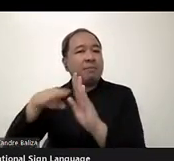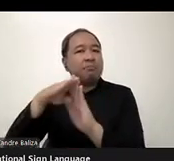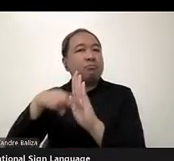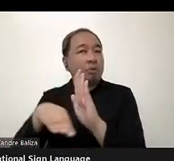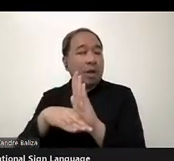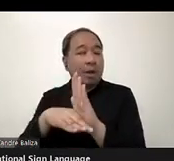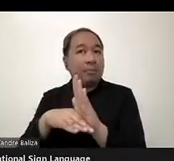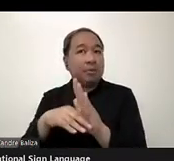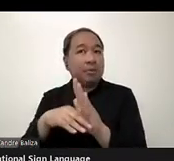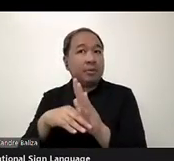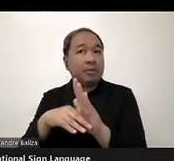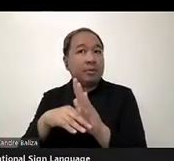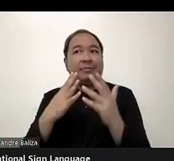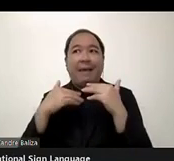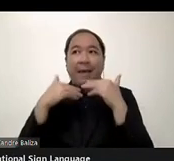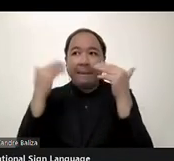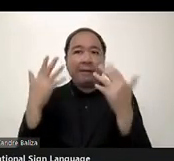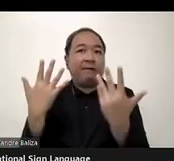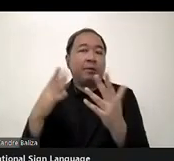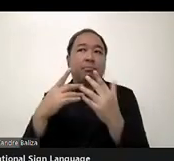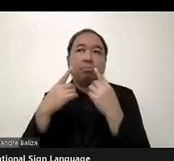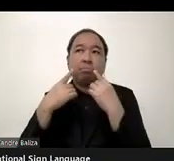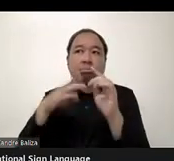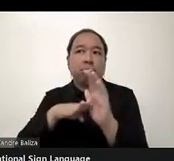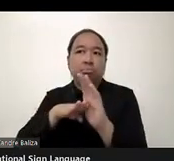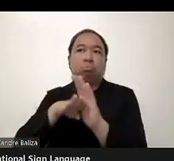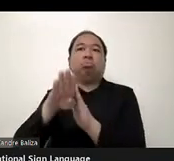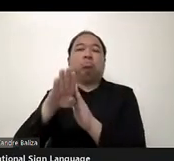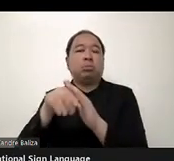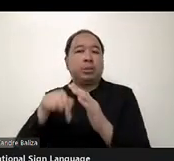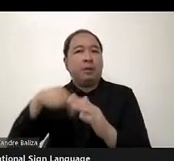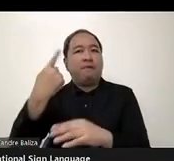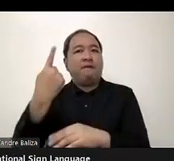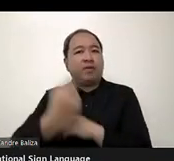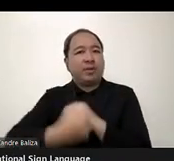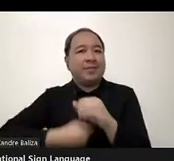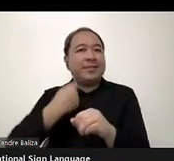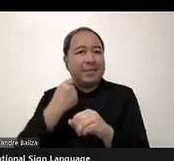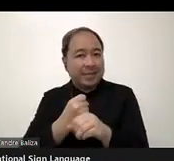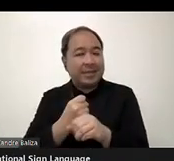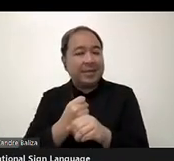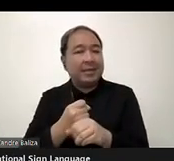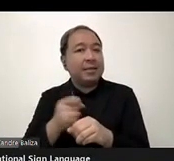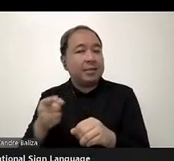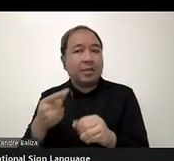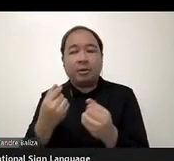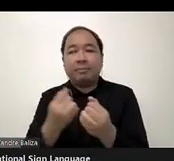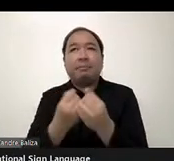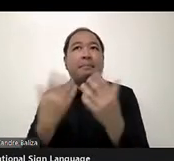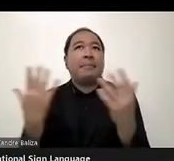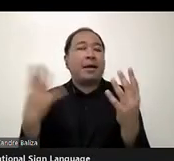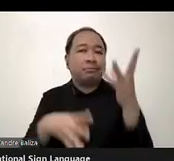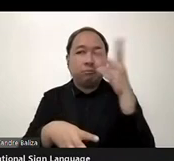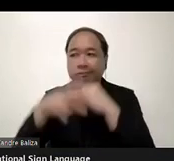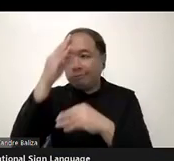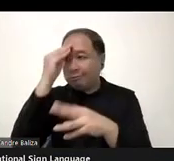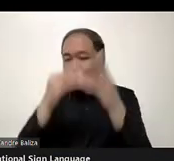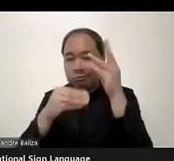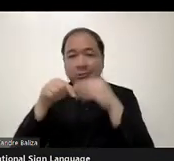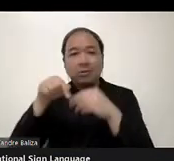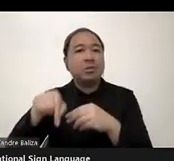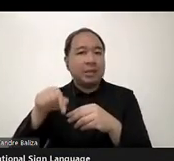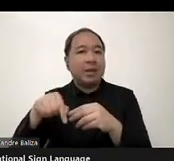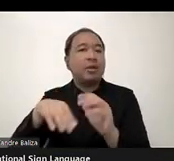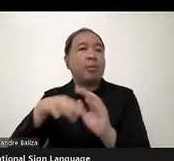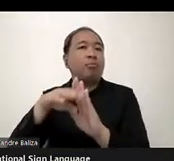This was our first year. We learned so much from doing our fellowship for this year. Um, so that we can apply it